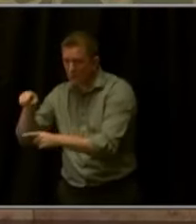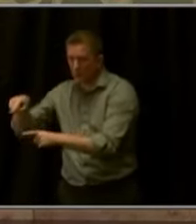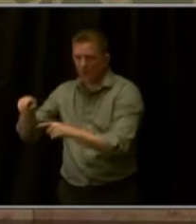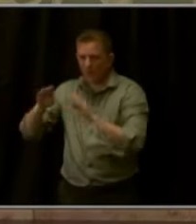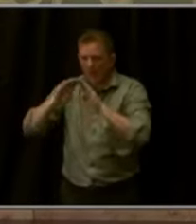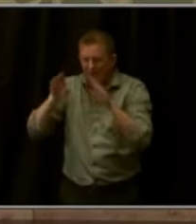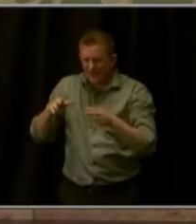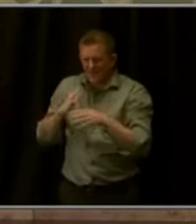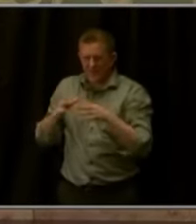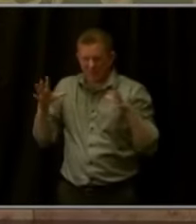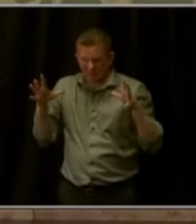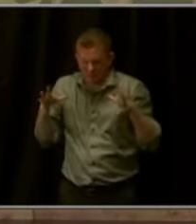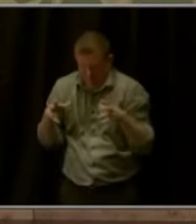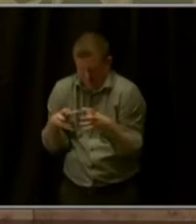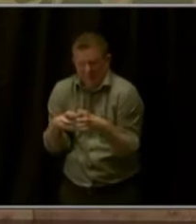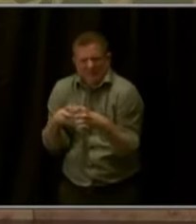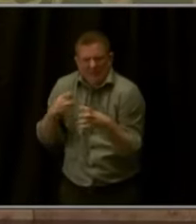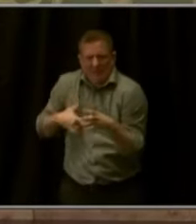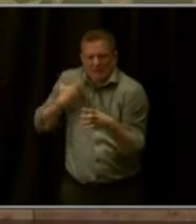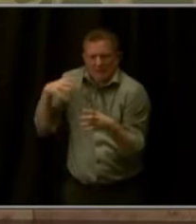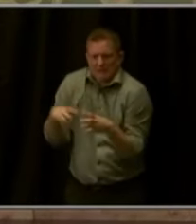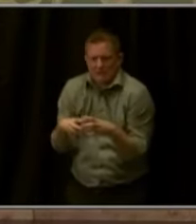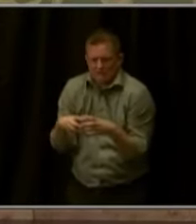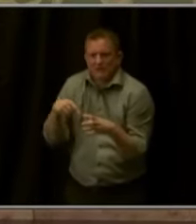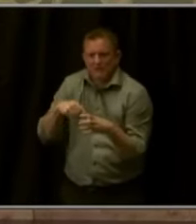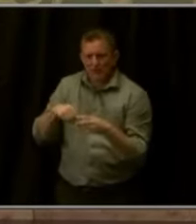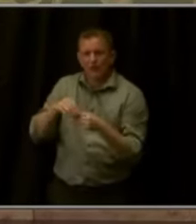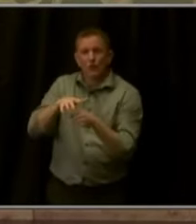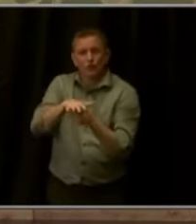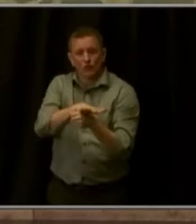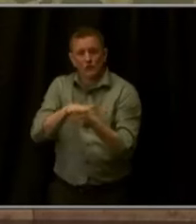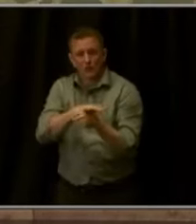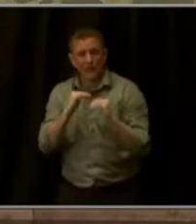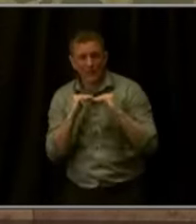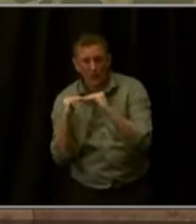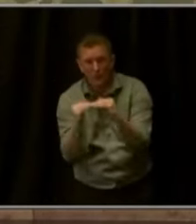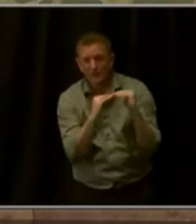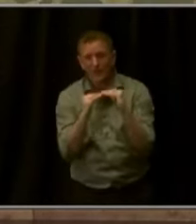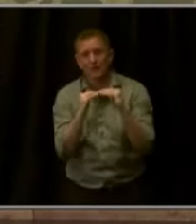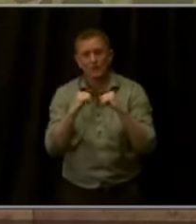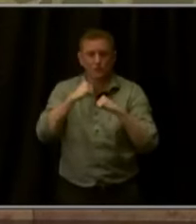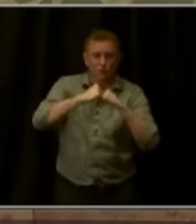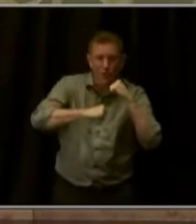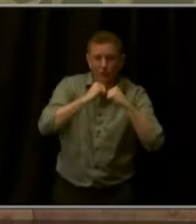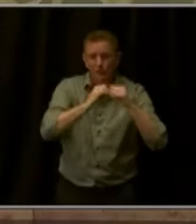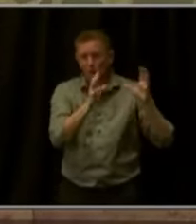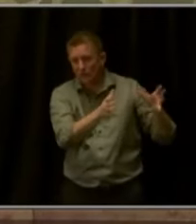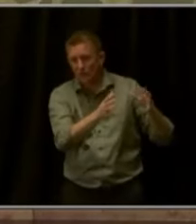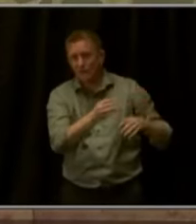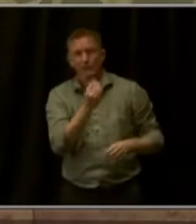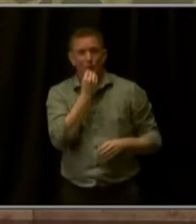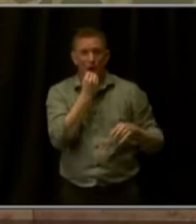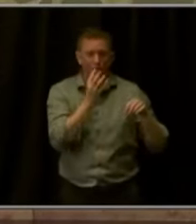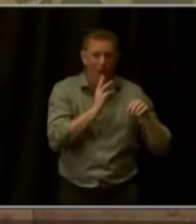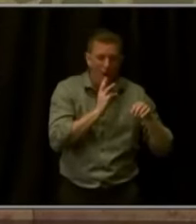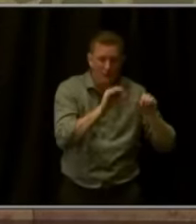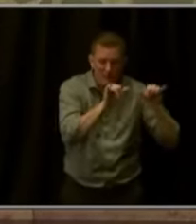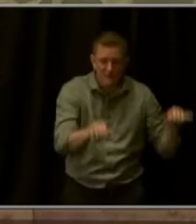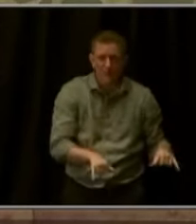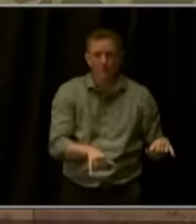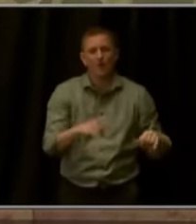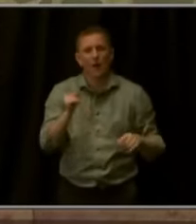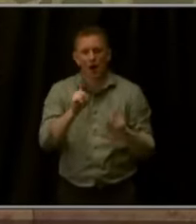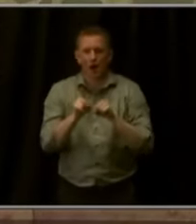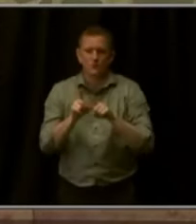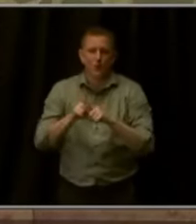factors like regional equity and infrastructure and water efficiency. We also need transit-oriented housing policy that